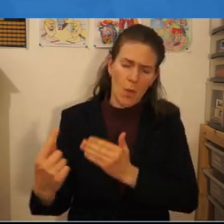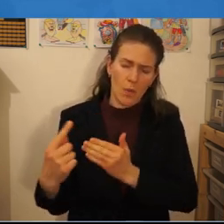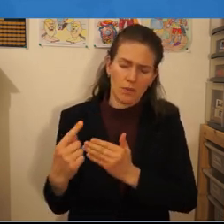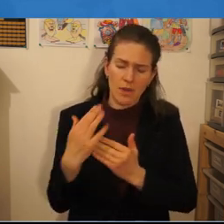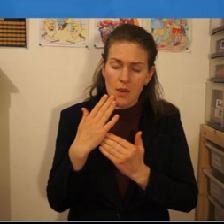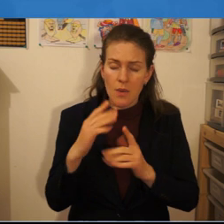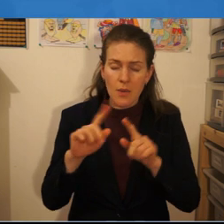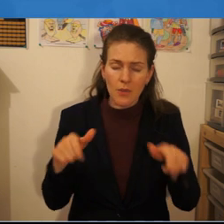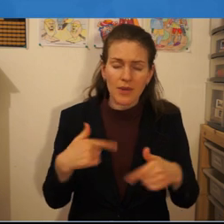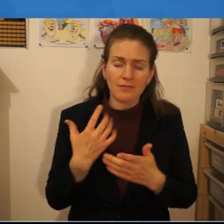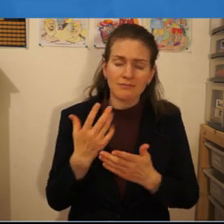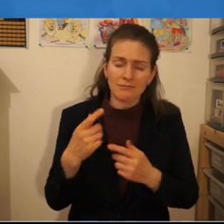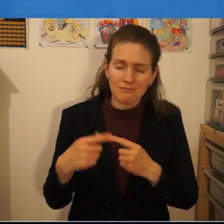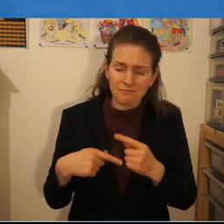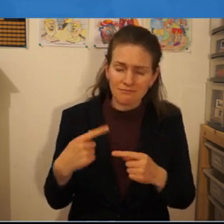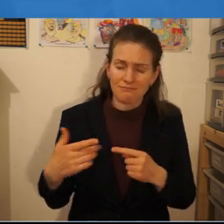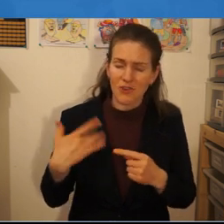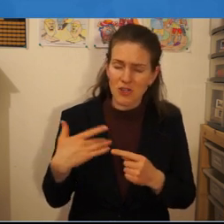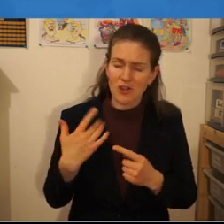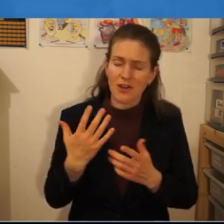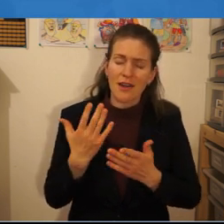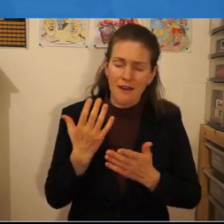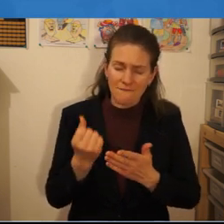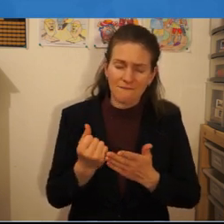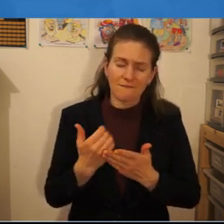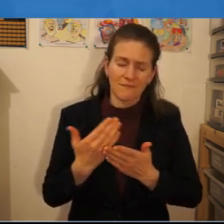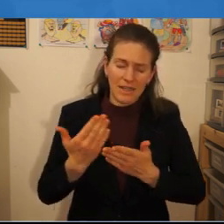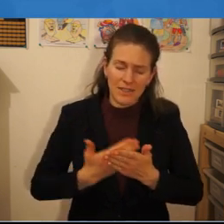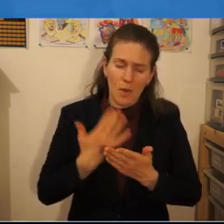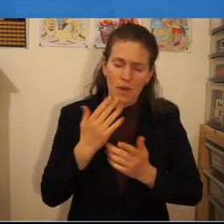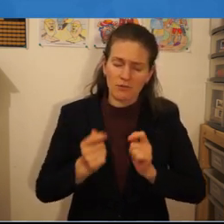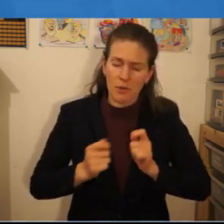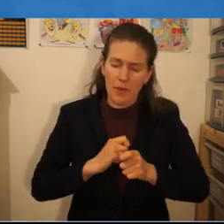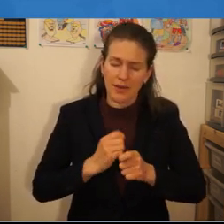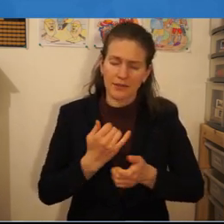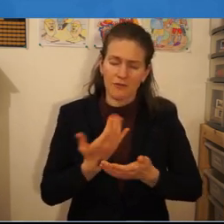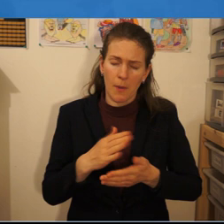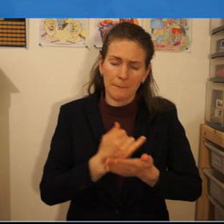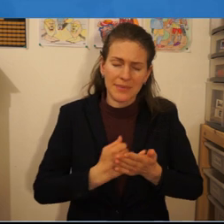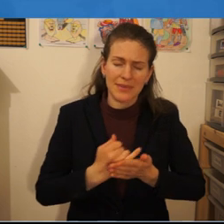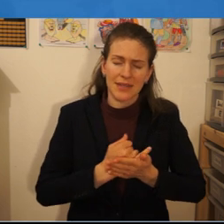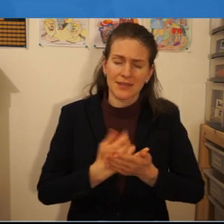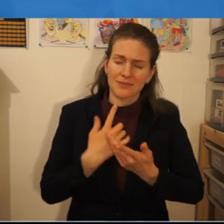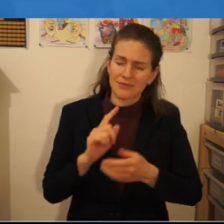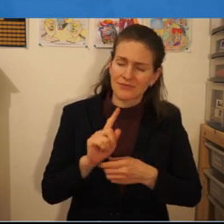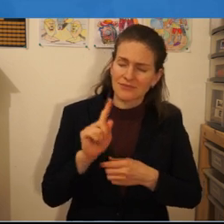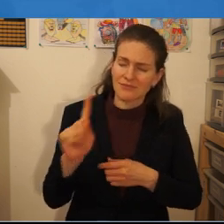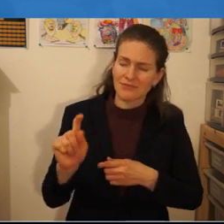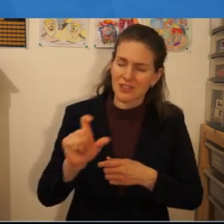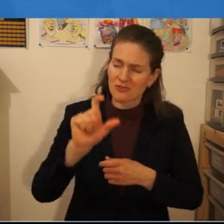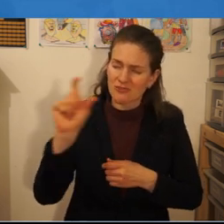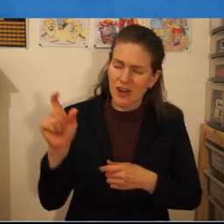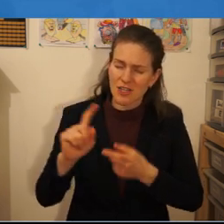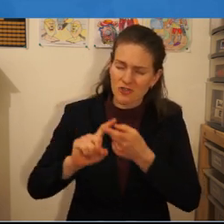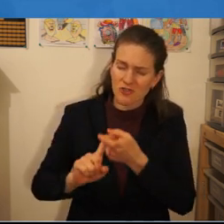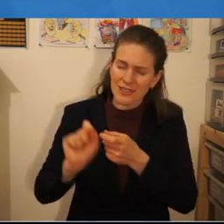eternal life when we are saved when we repent when our sins and come to christ trusting in